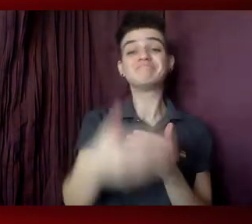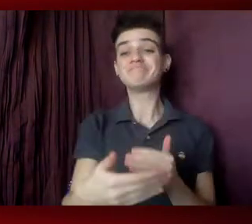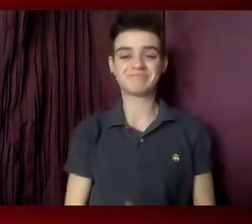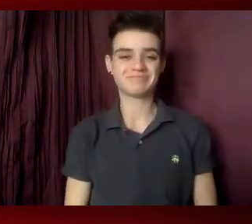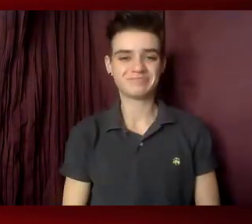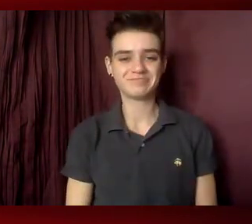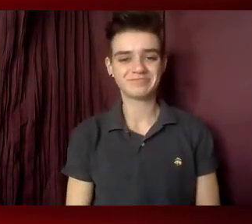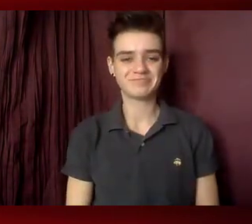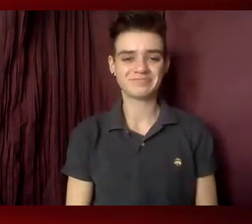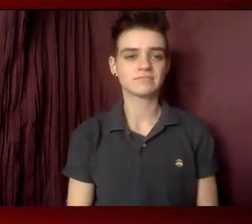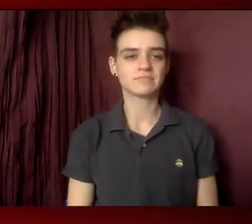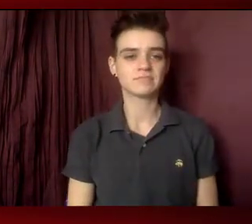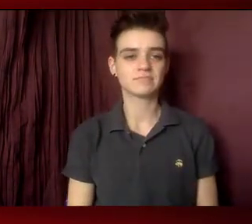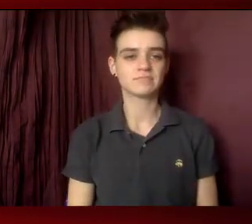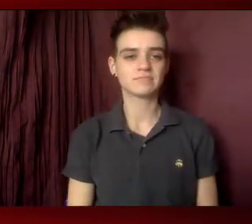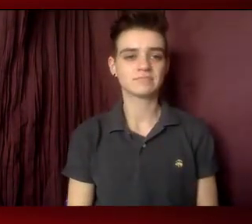pandemic.